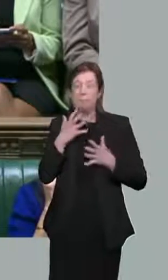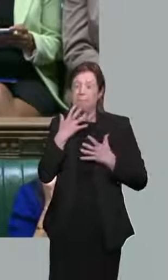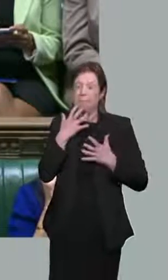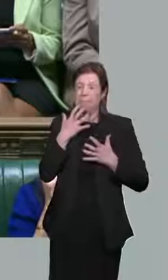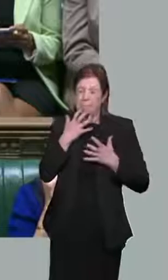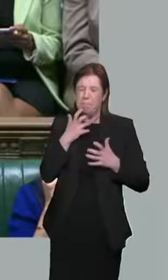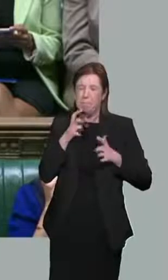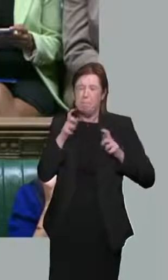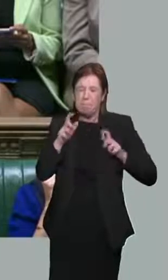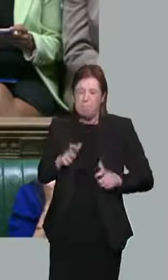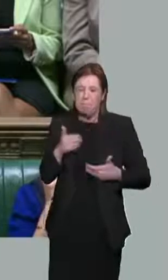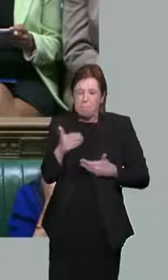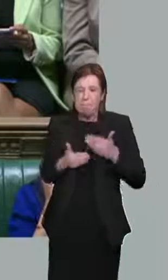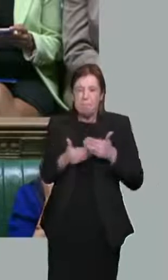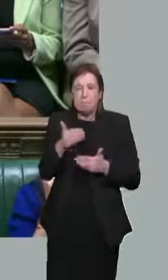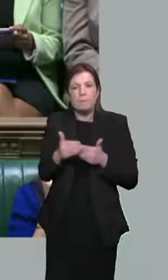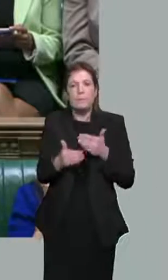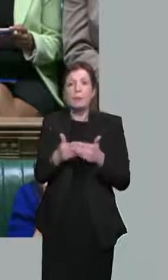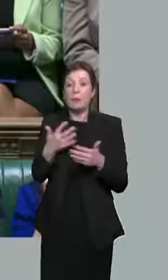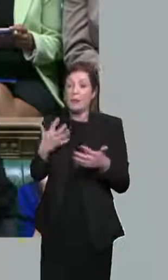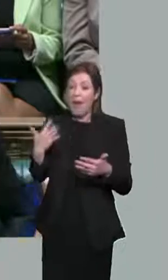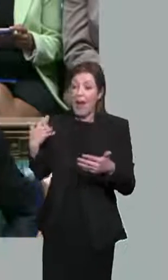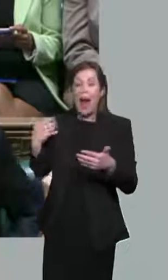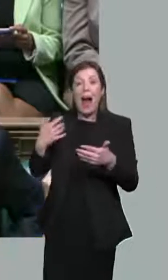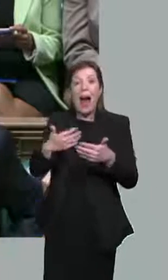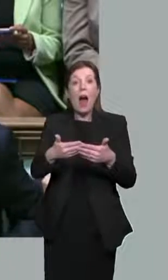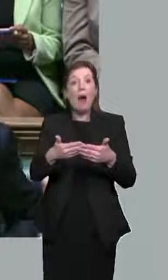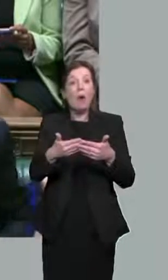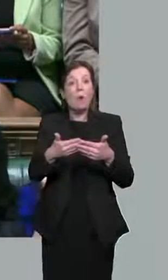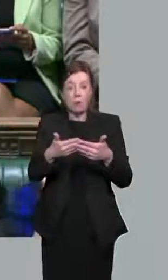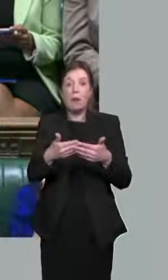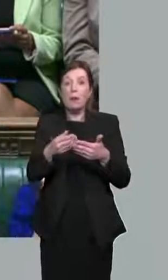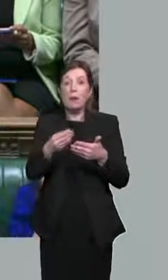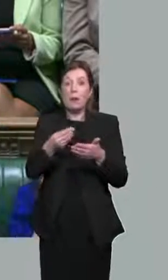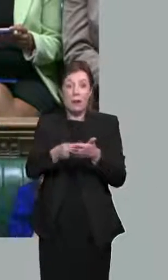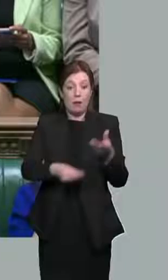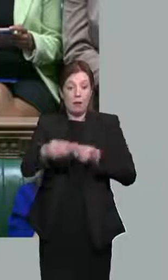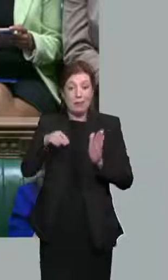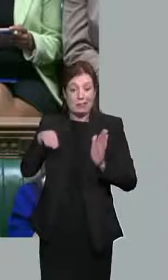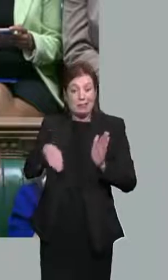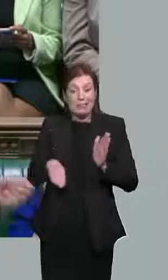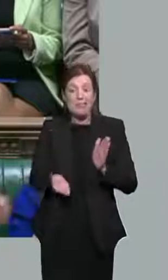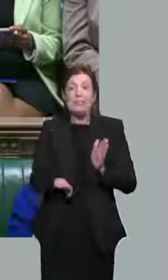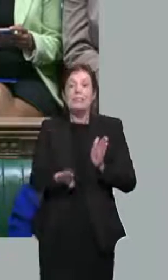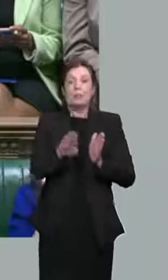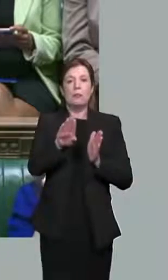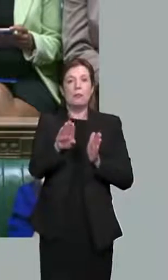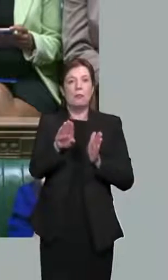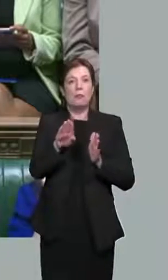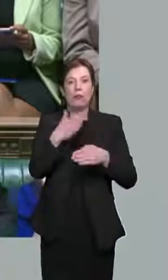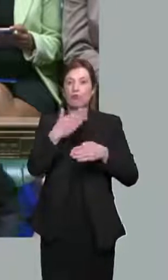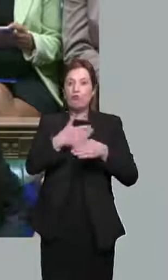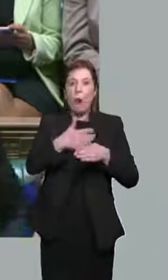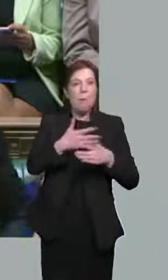and two years later, this government has not only fixed the public finances, but people are back in